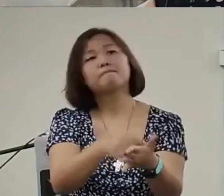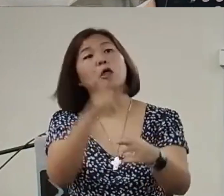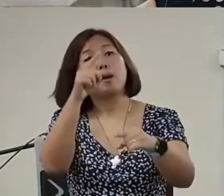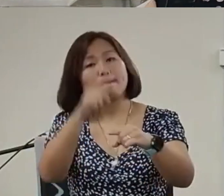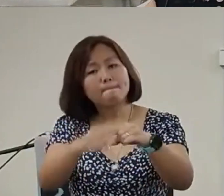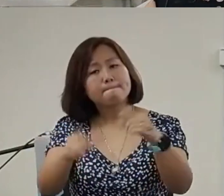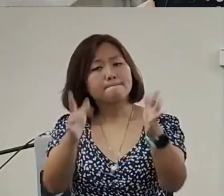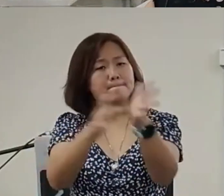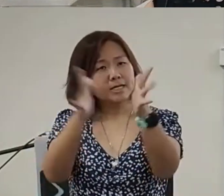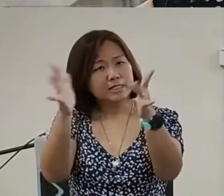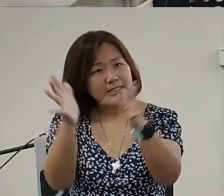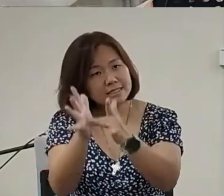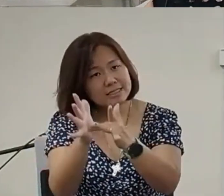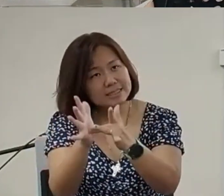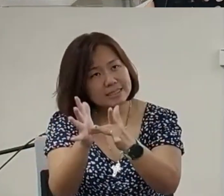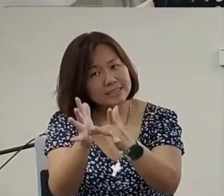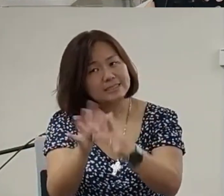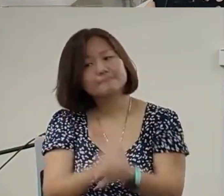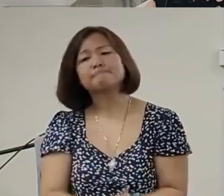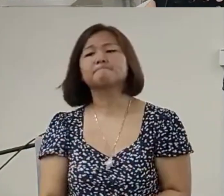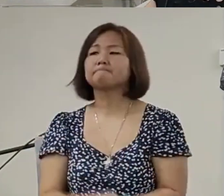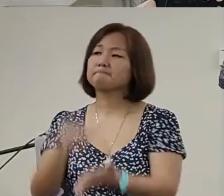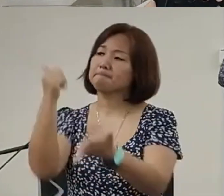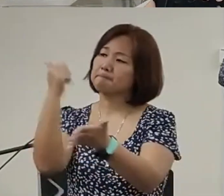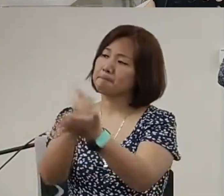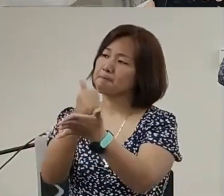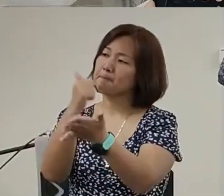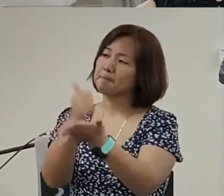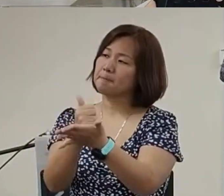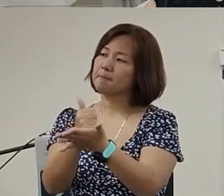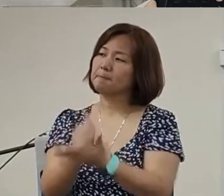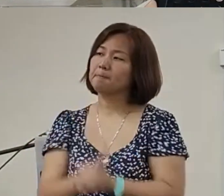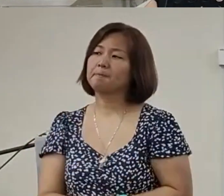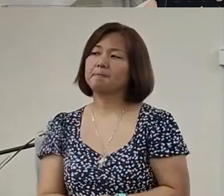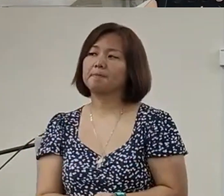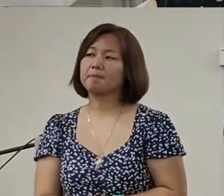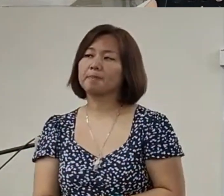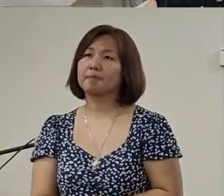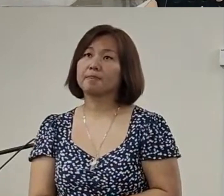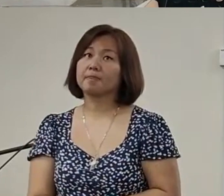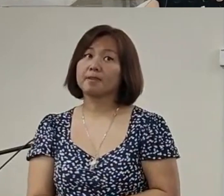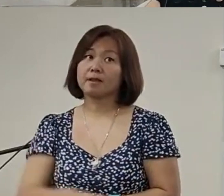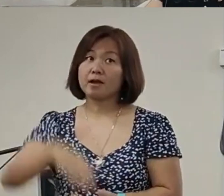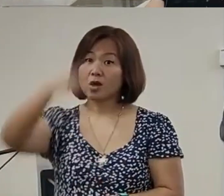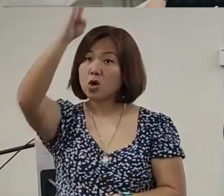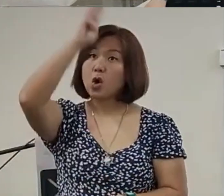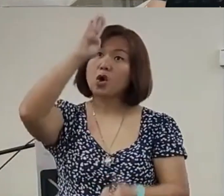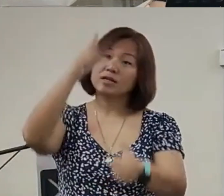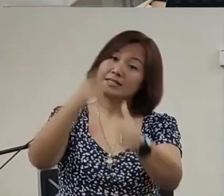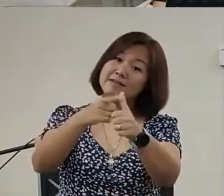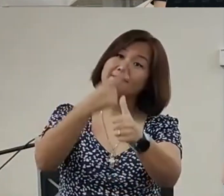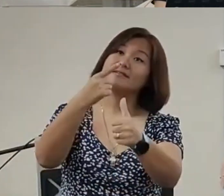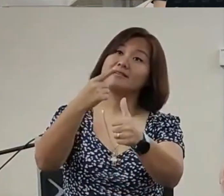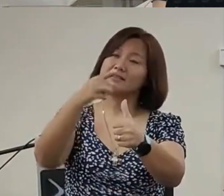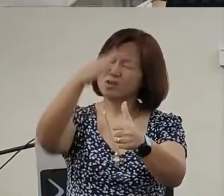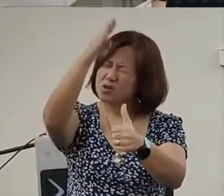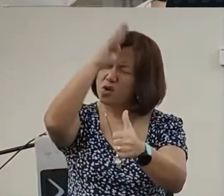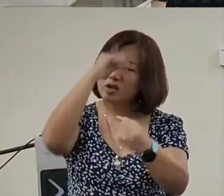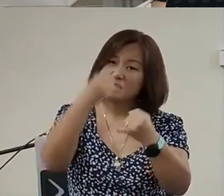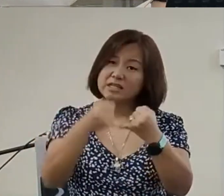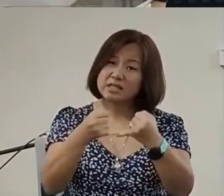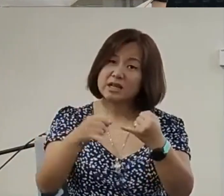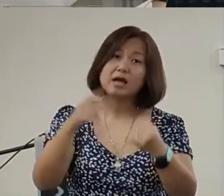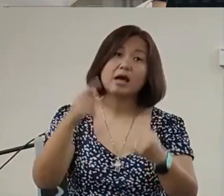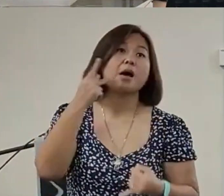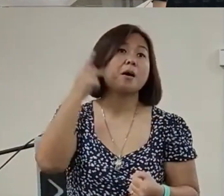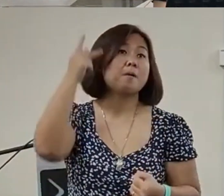but Jesuscan somebodysay amenbecause heis the firstand the lastso what parents